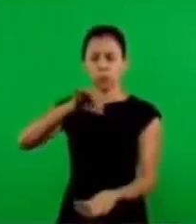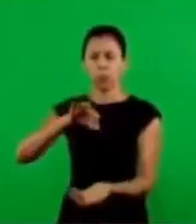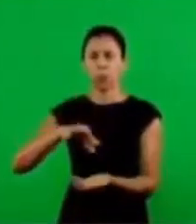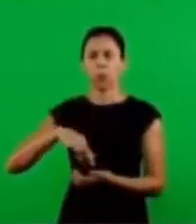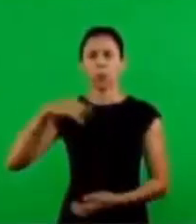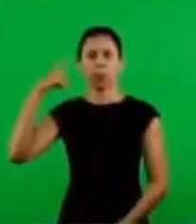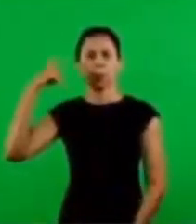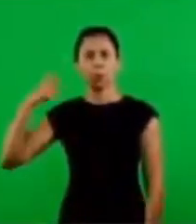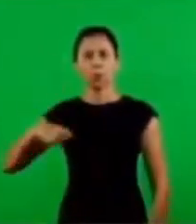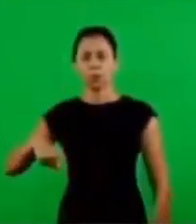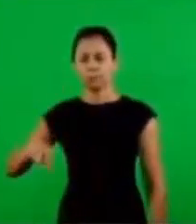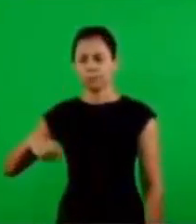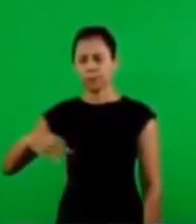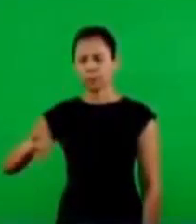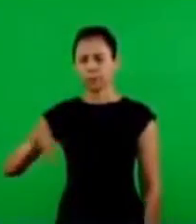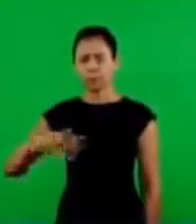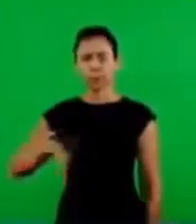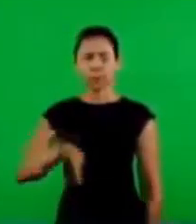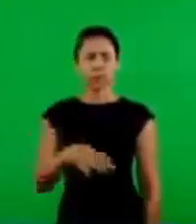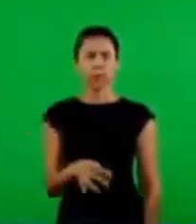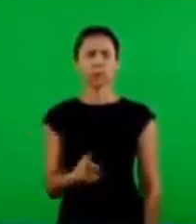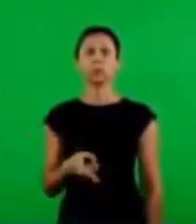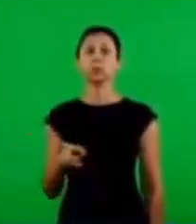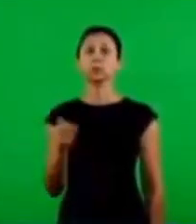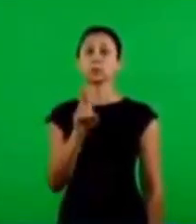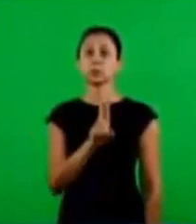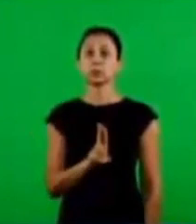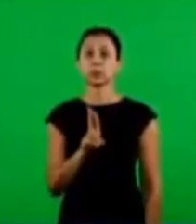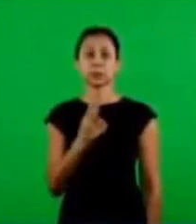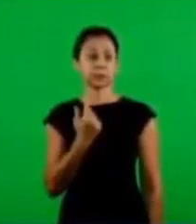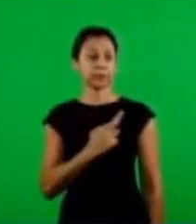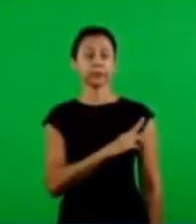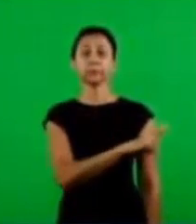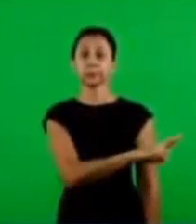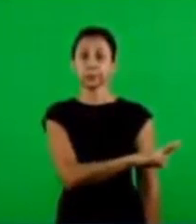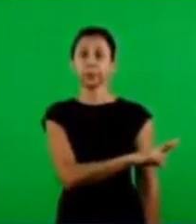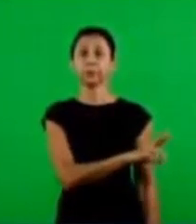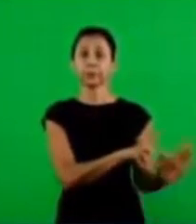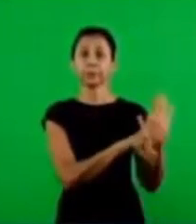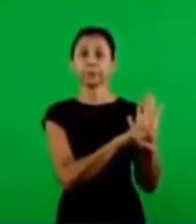braids, banks, and sides.